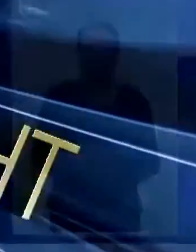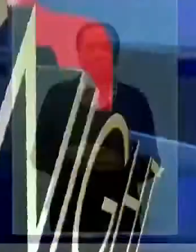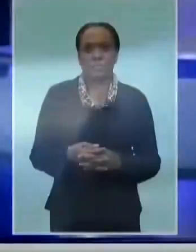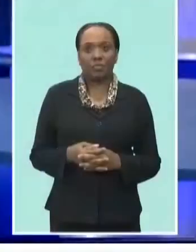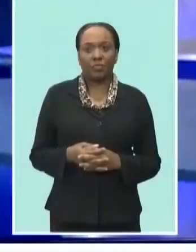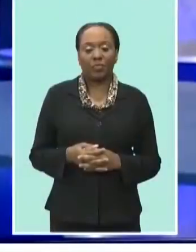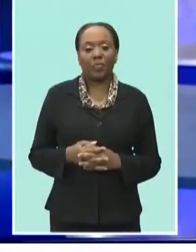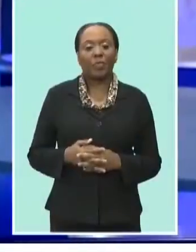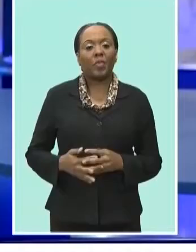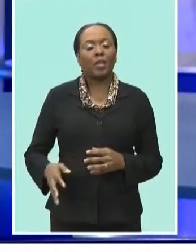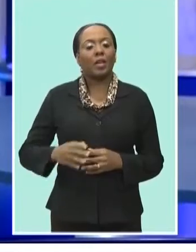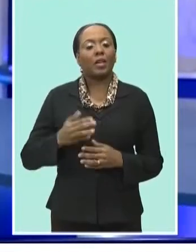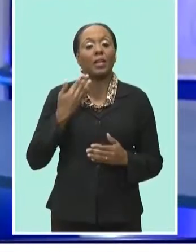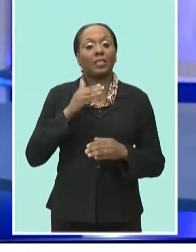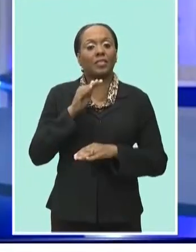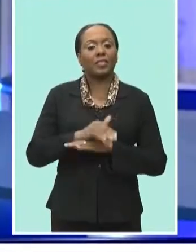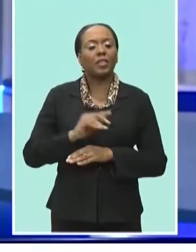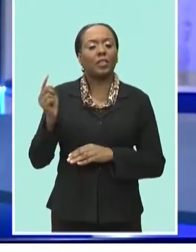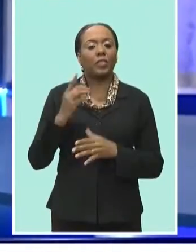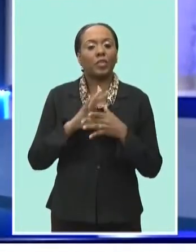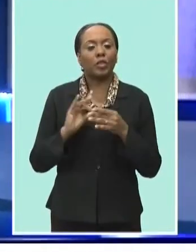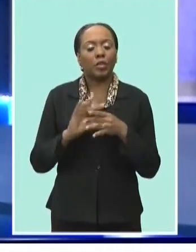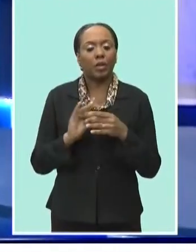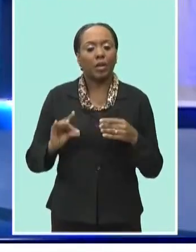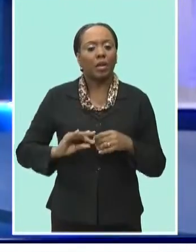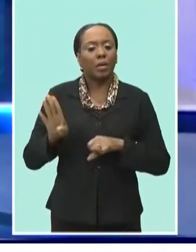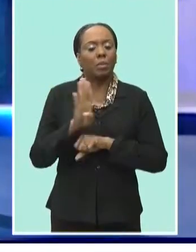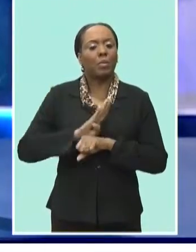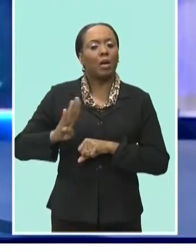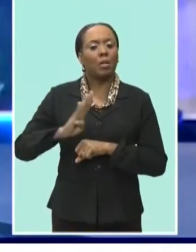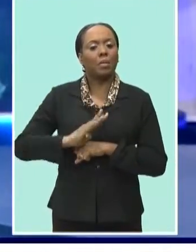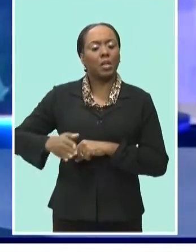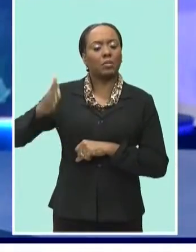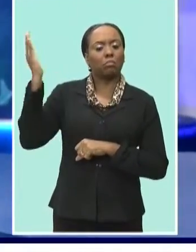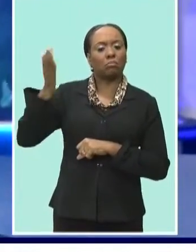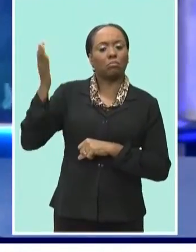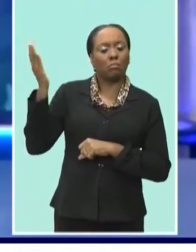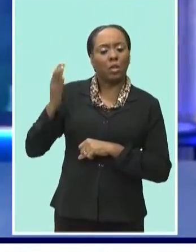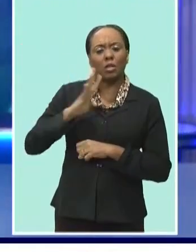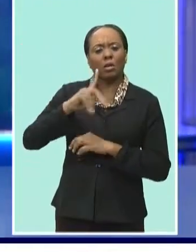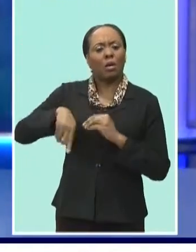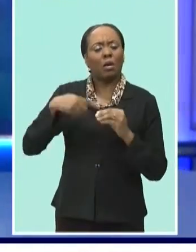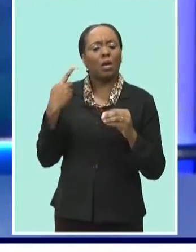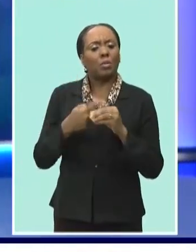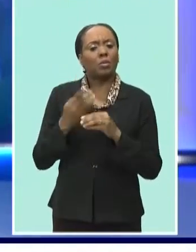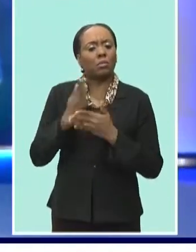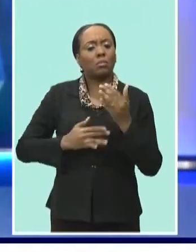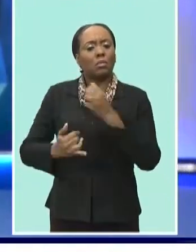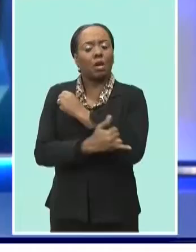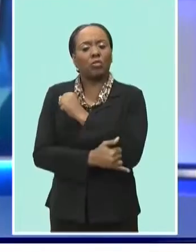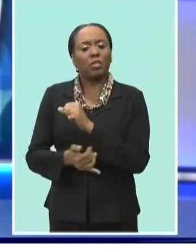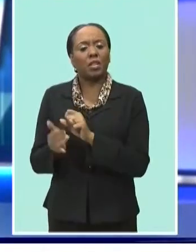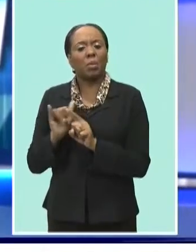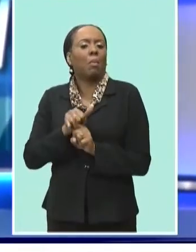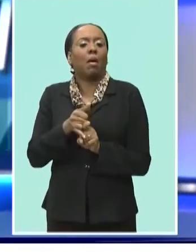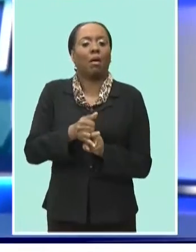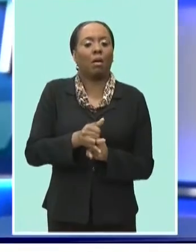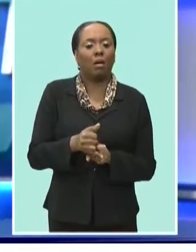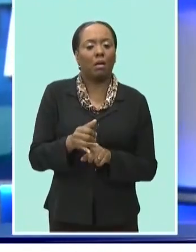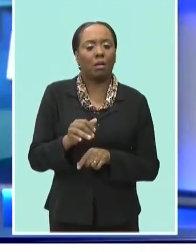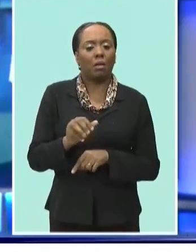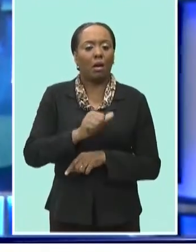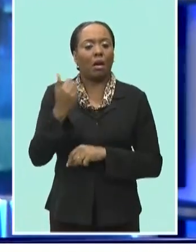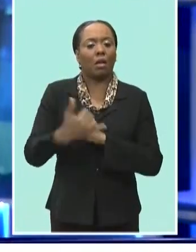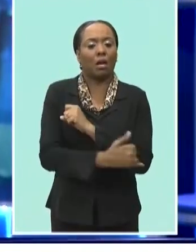And in our top story, Barbados has been speaking out on the global stage against the bullying of nation-states while reaffirming its